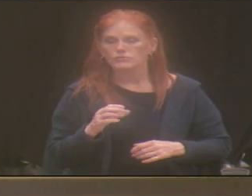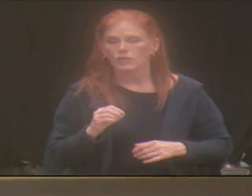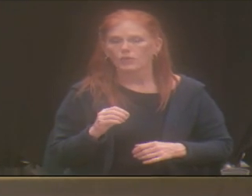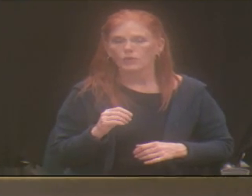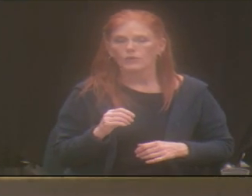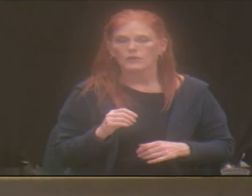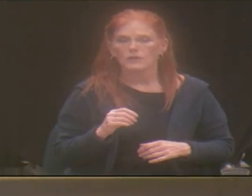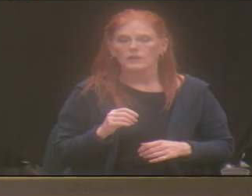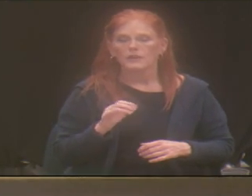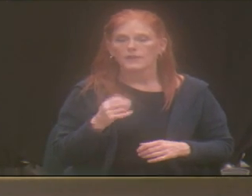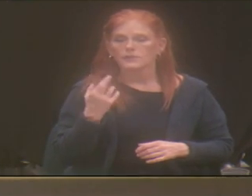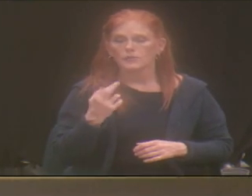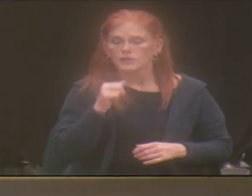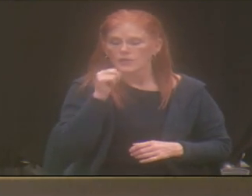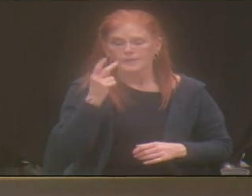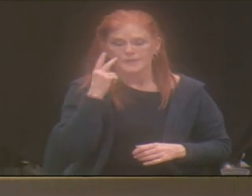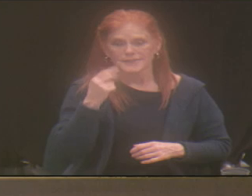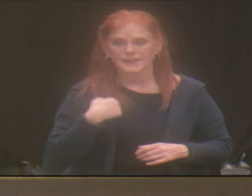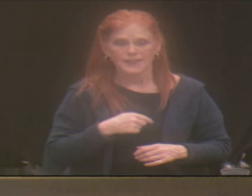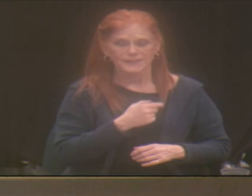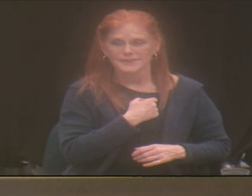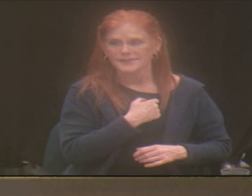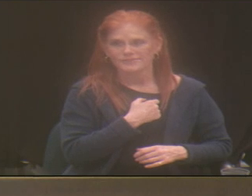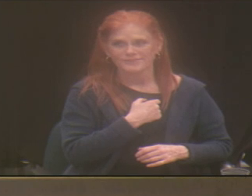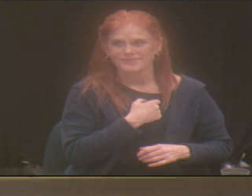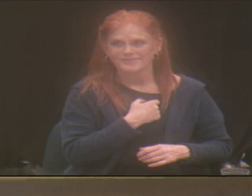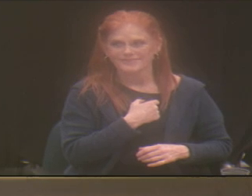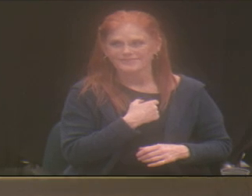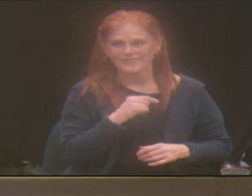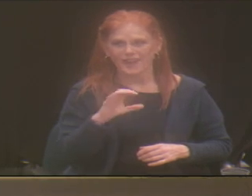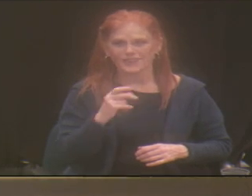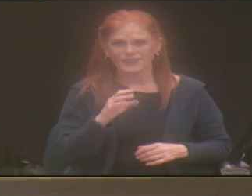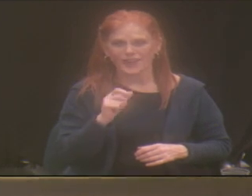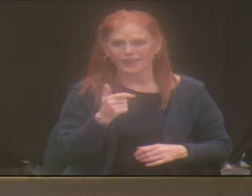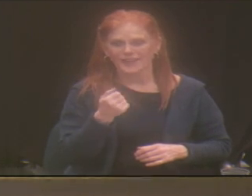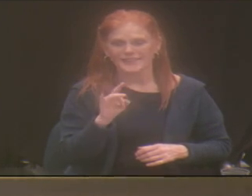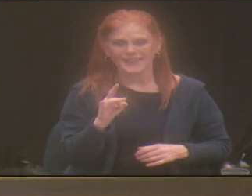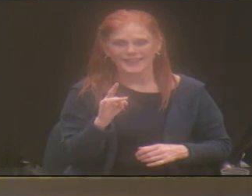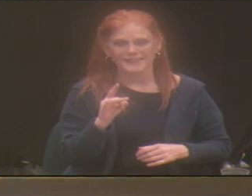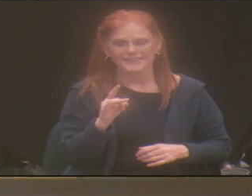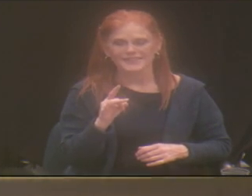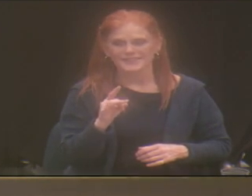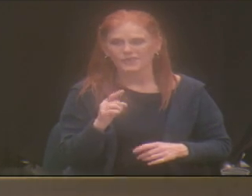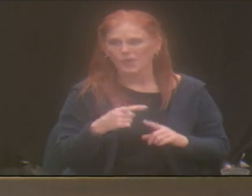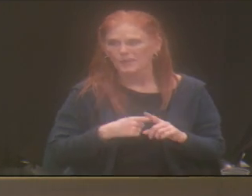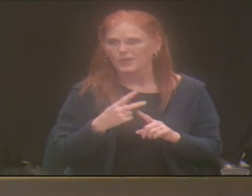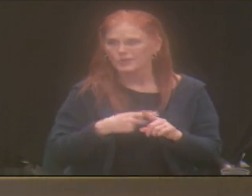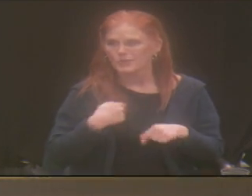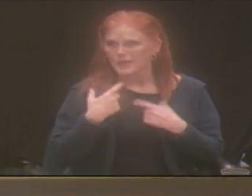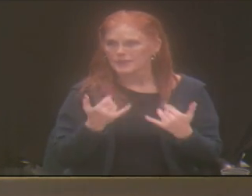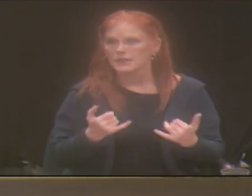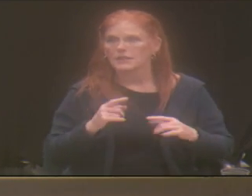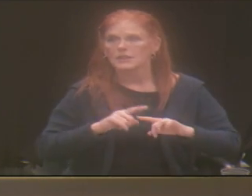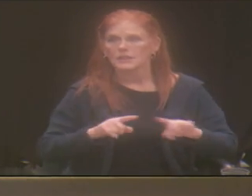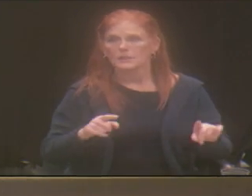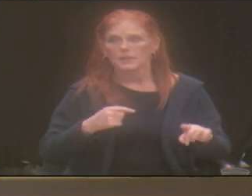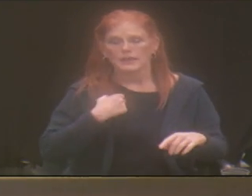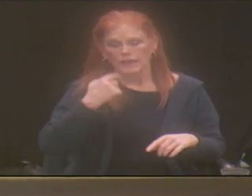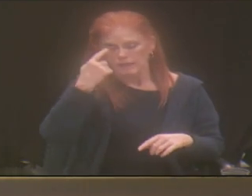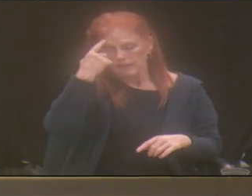that's why you haven't seen us on Channel 18 in a little while. But I think